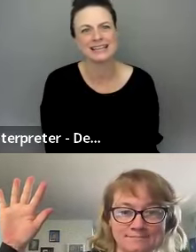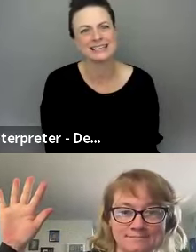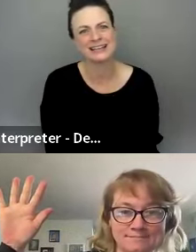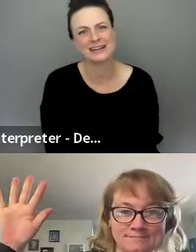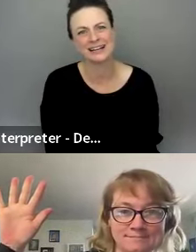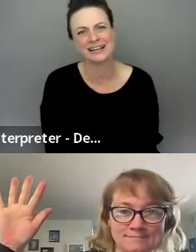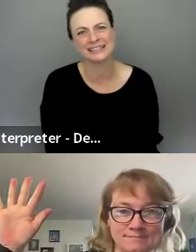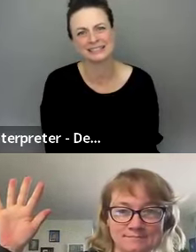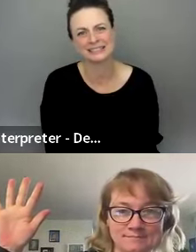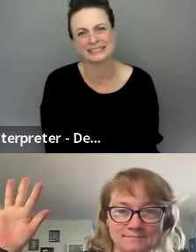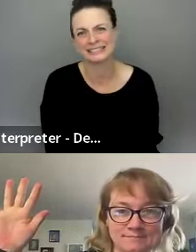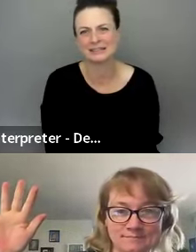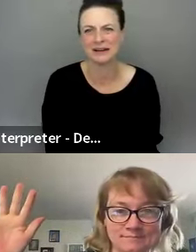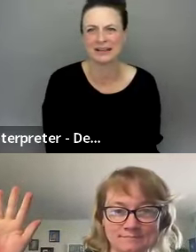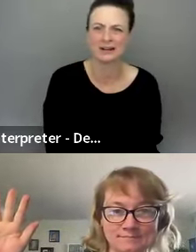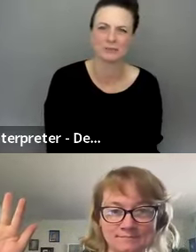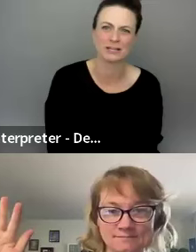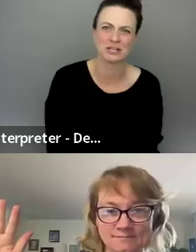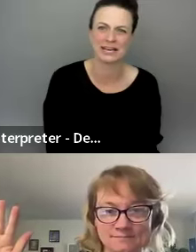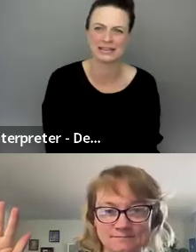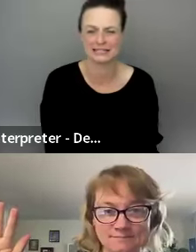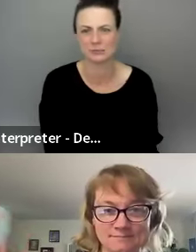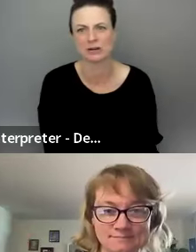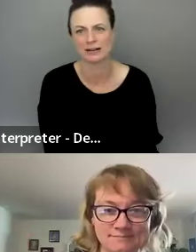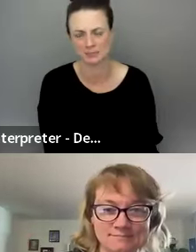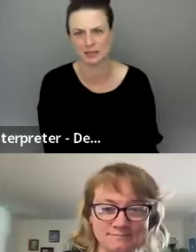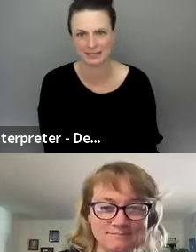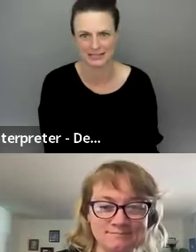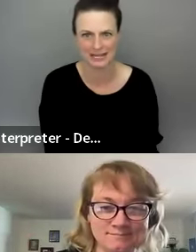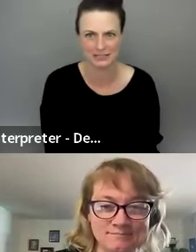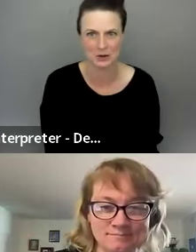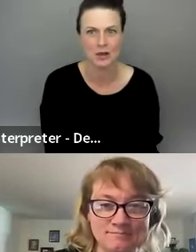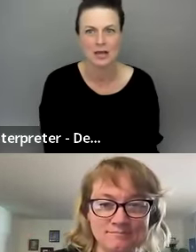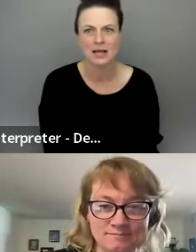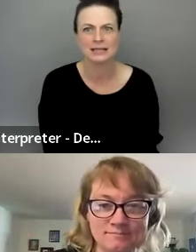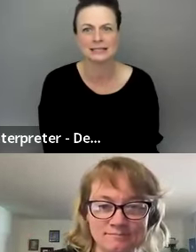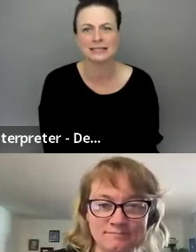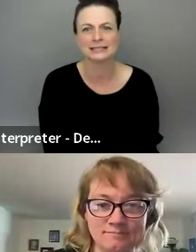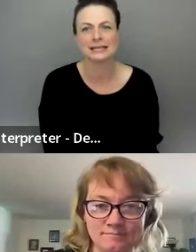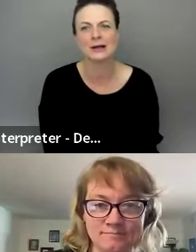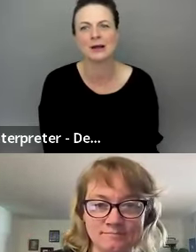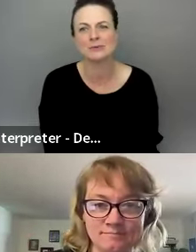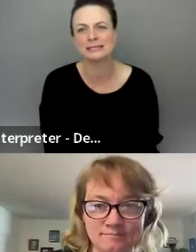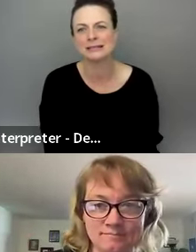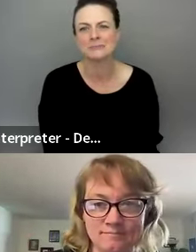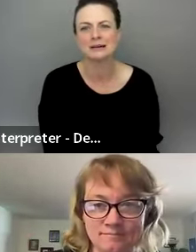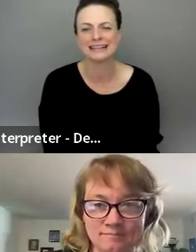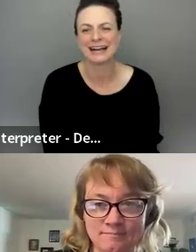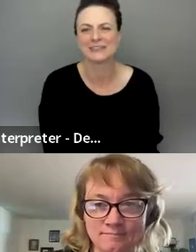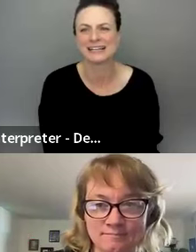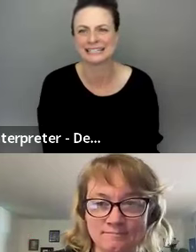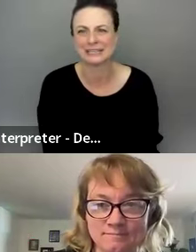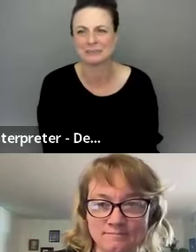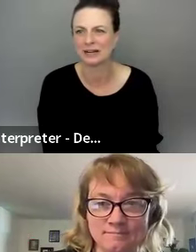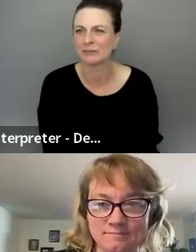I have not seen my confirmation yet. It's in progress, Milad is saying. So it's, it's getting close, but